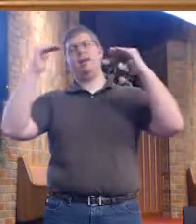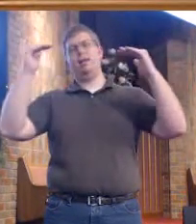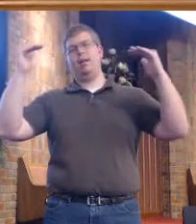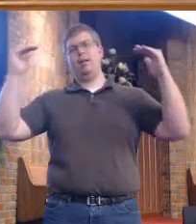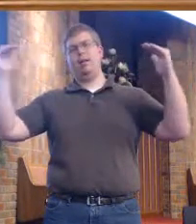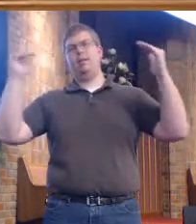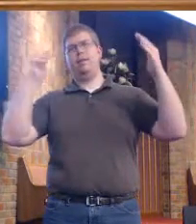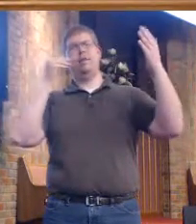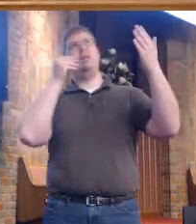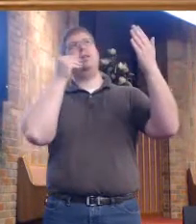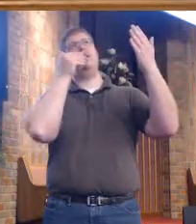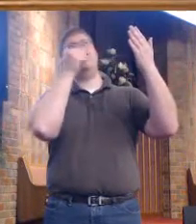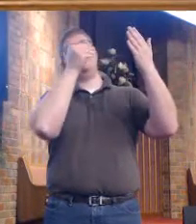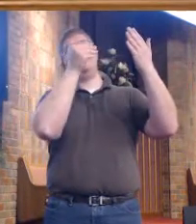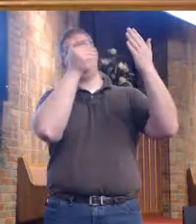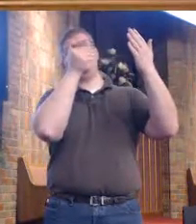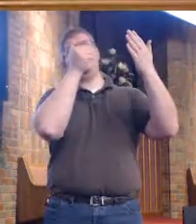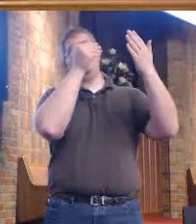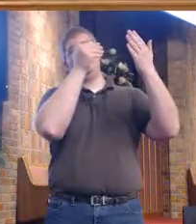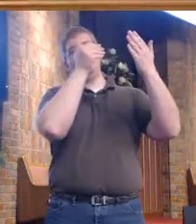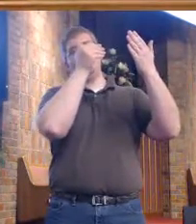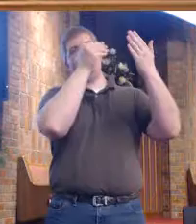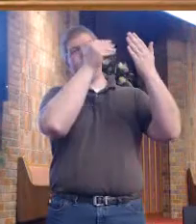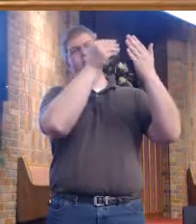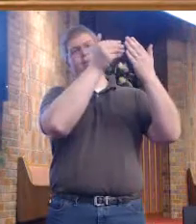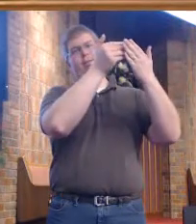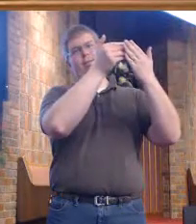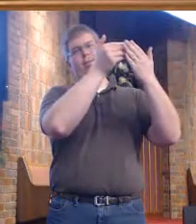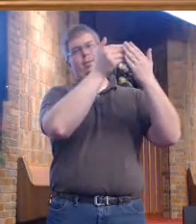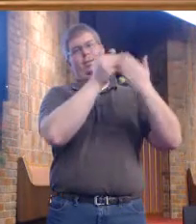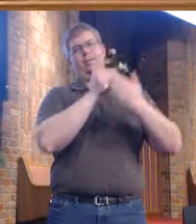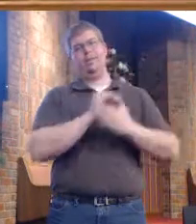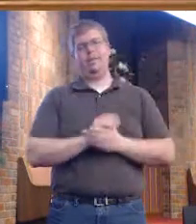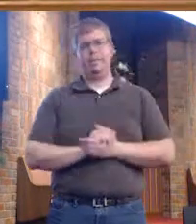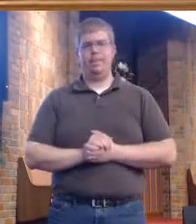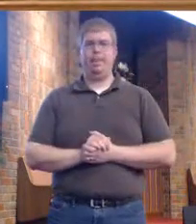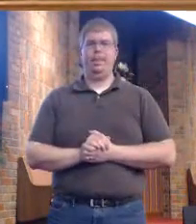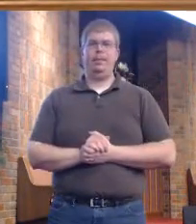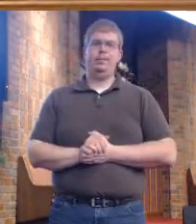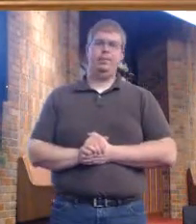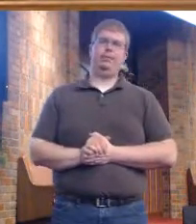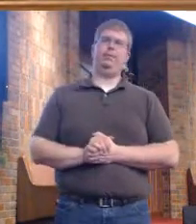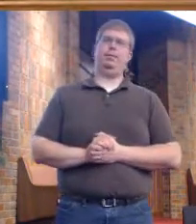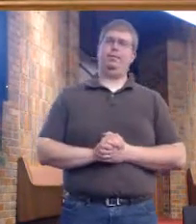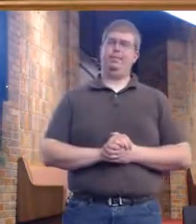heaven is near. Amen.